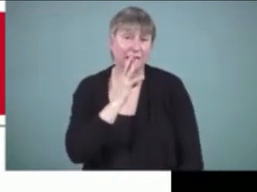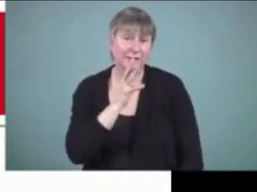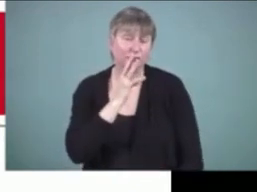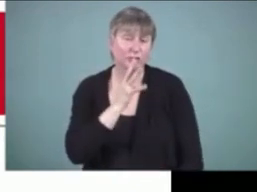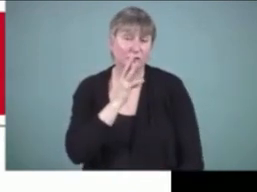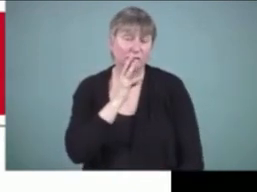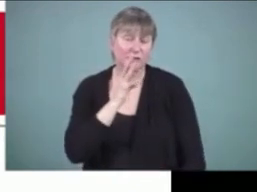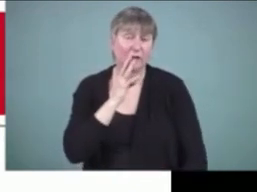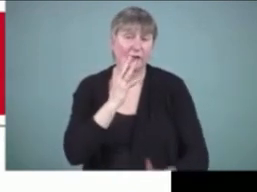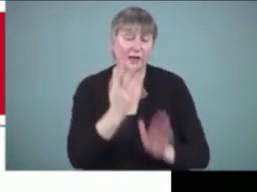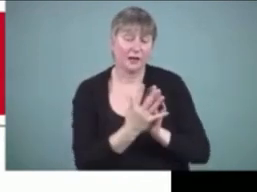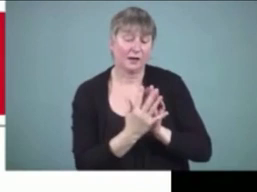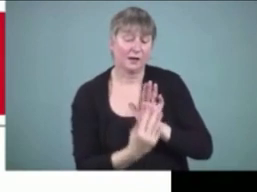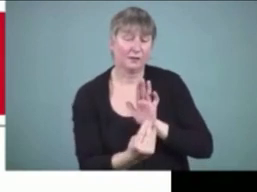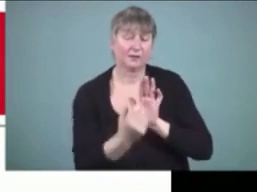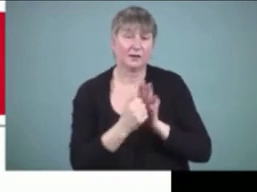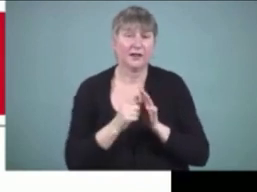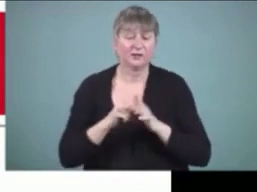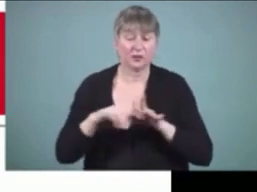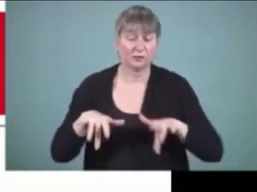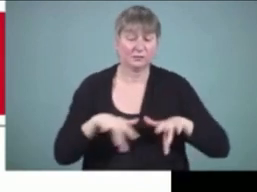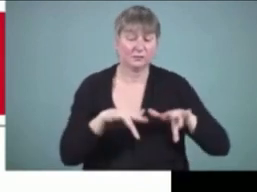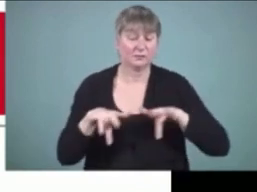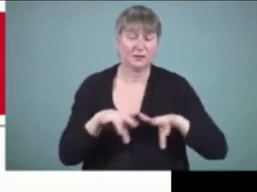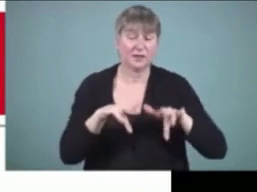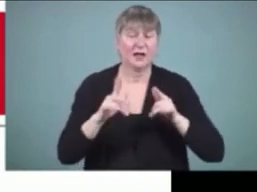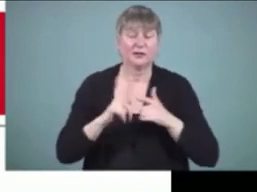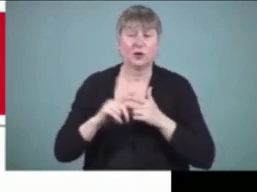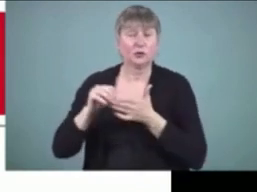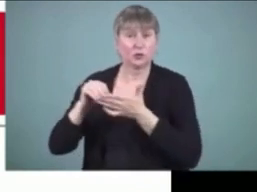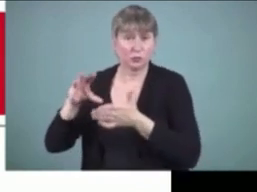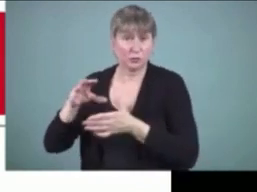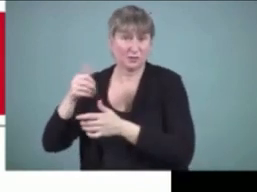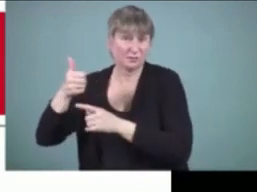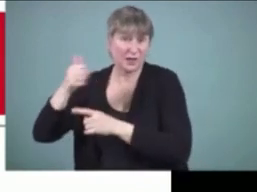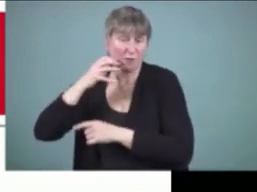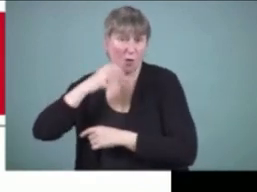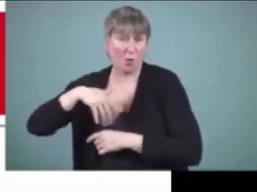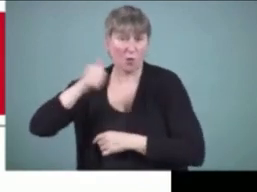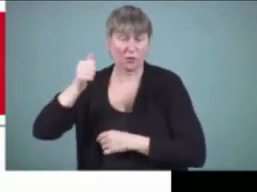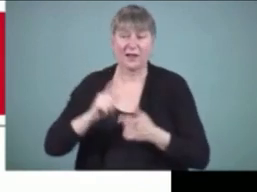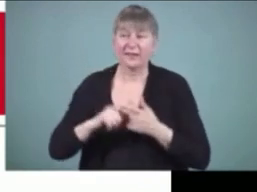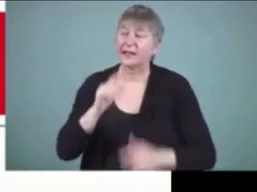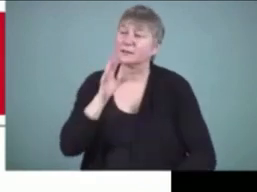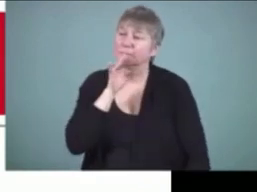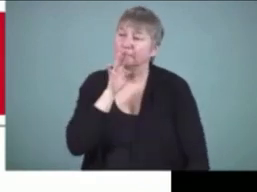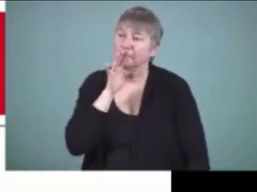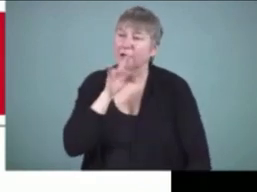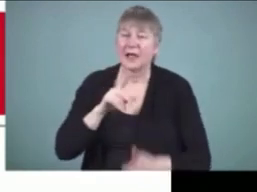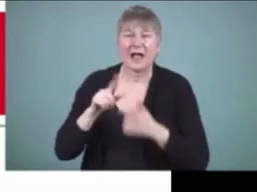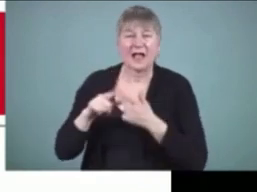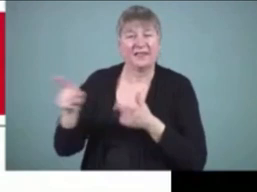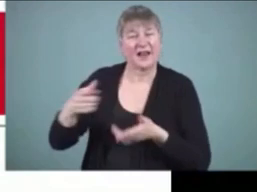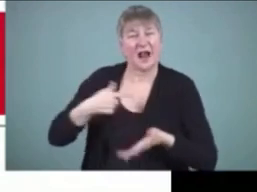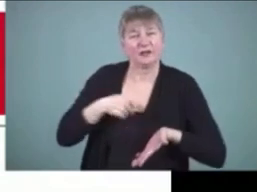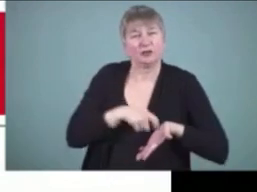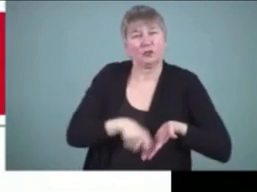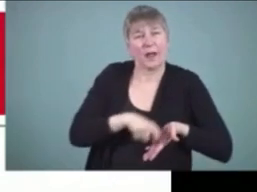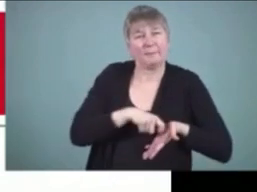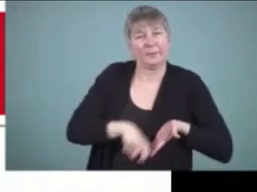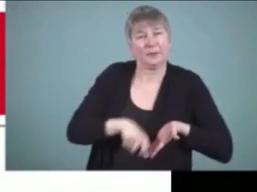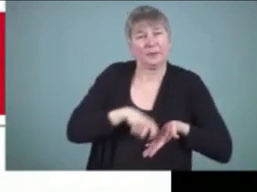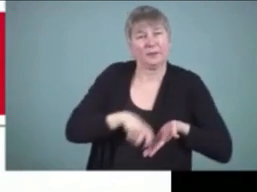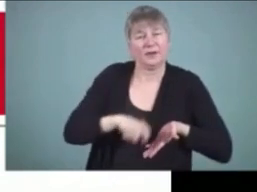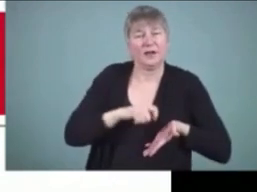strategy so even for older students who struggle i often have them dictate and i scribe because that takes the challenge